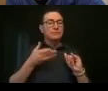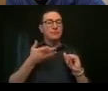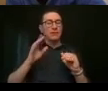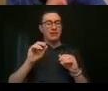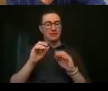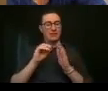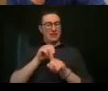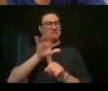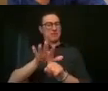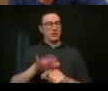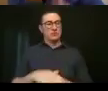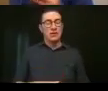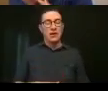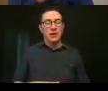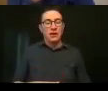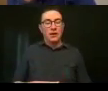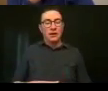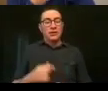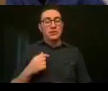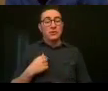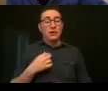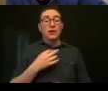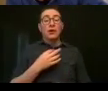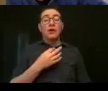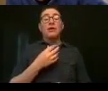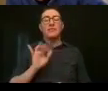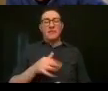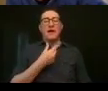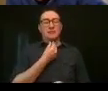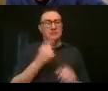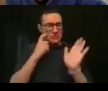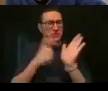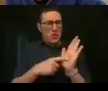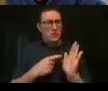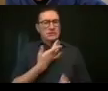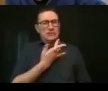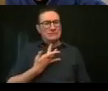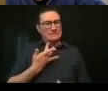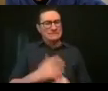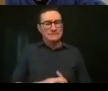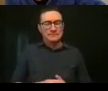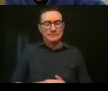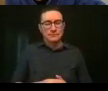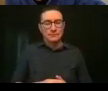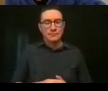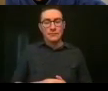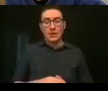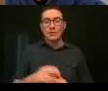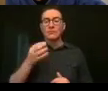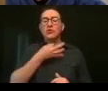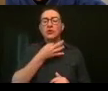I'd be curious to know, Diana and Tiffany,